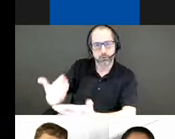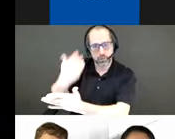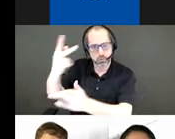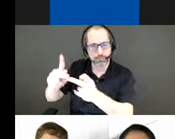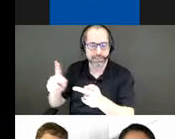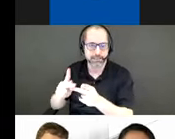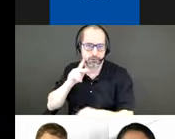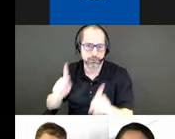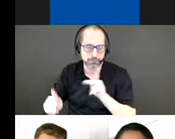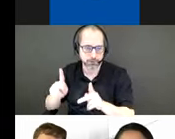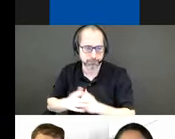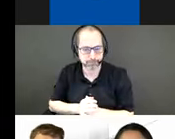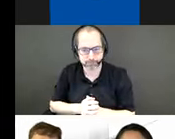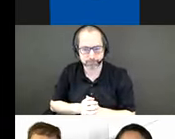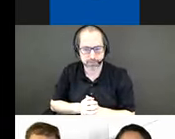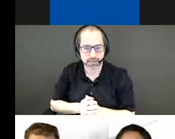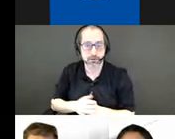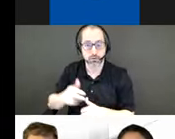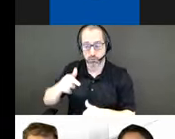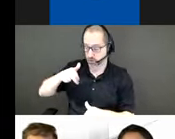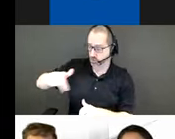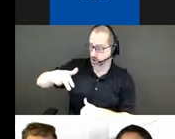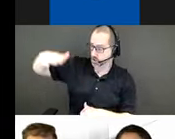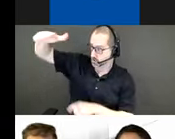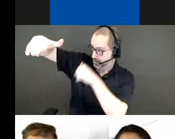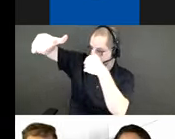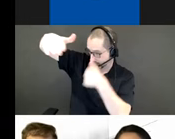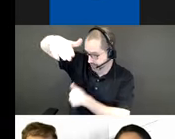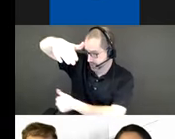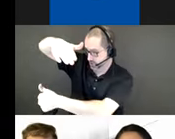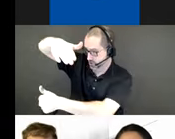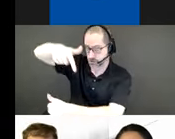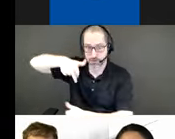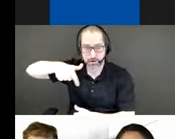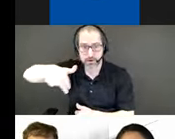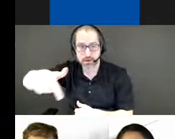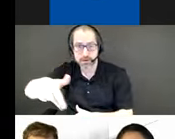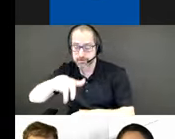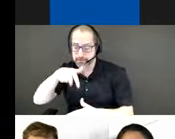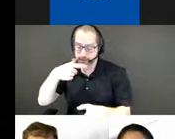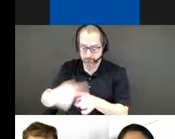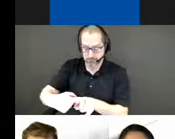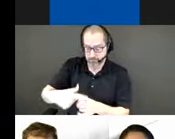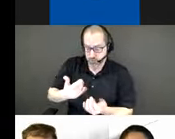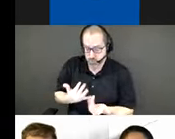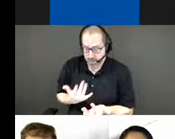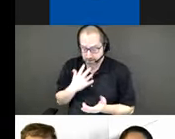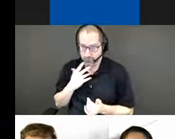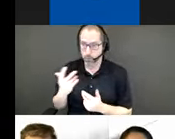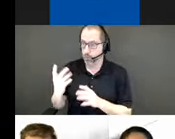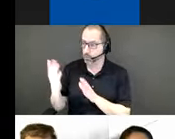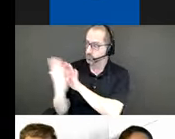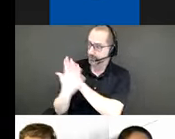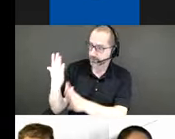We walk under the gardener. As we seek refuge in the median and wait for the stoplight to change, we ponder the question,